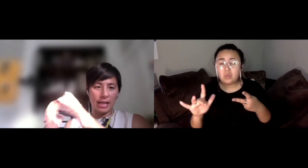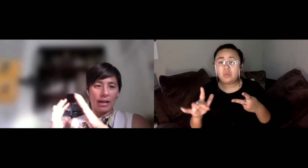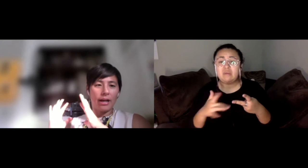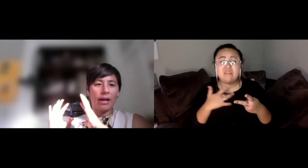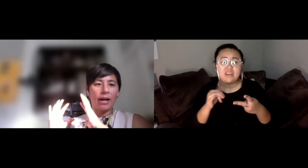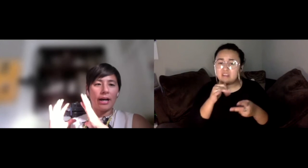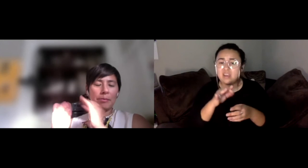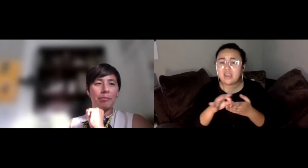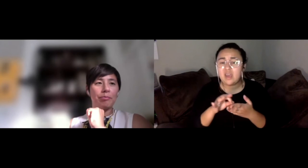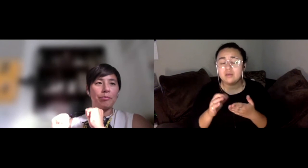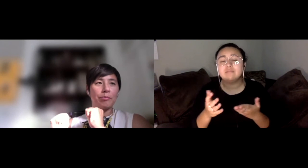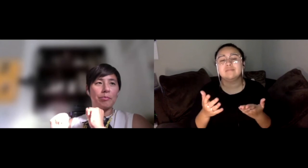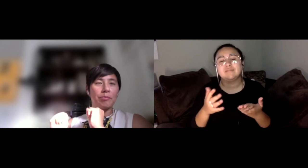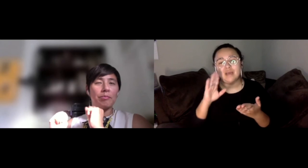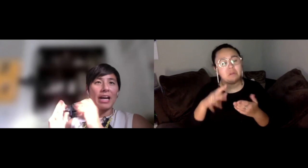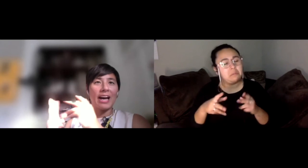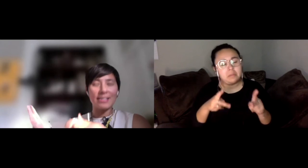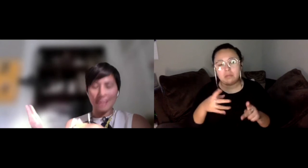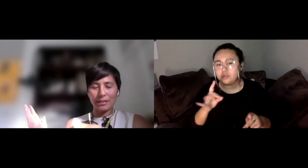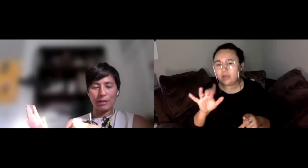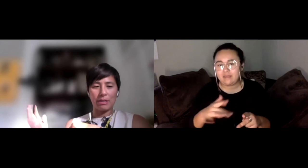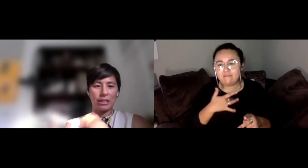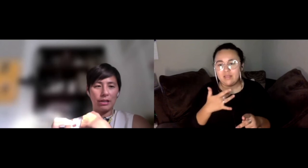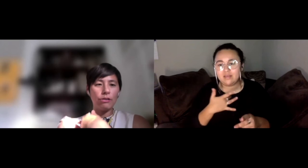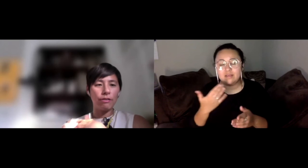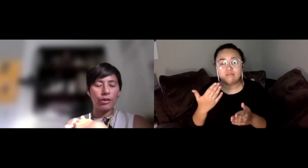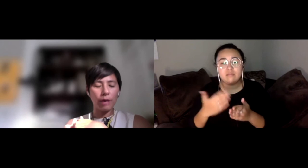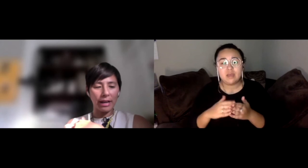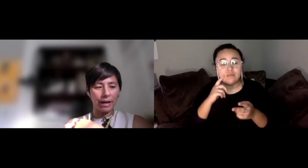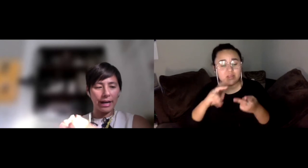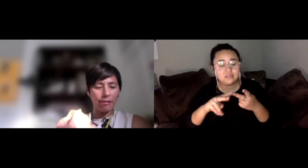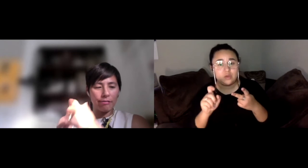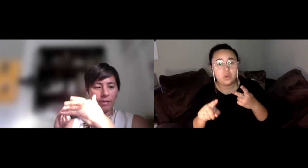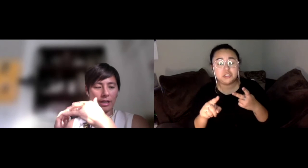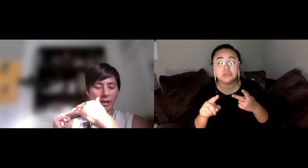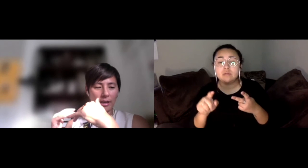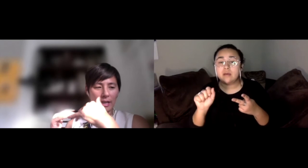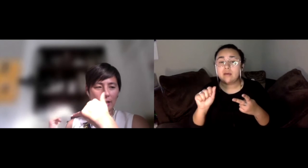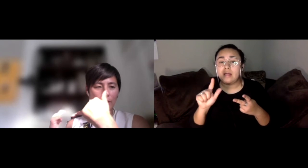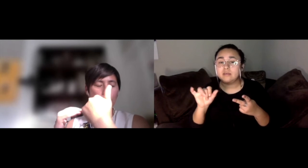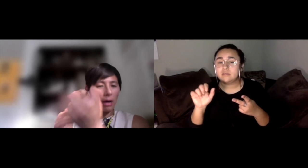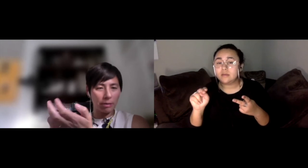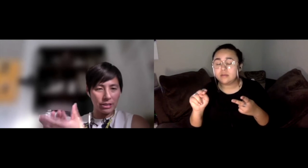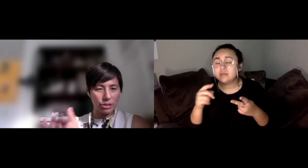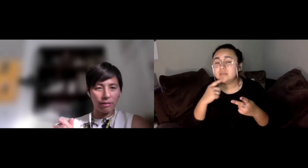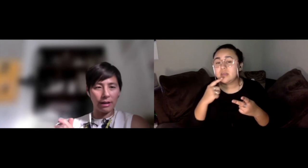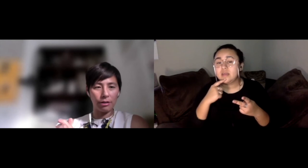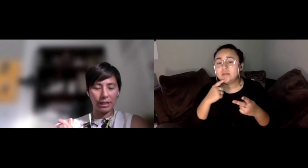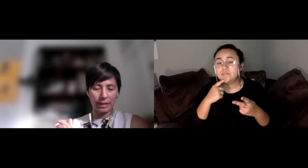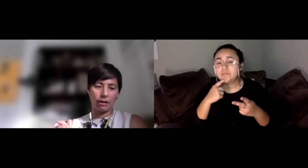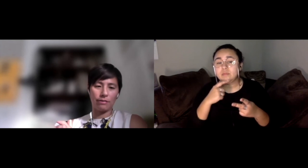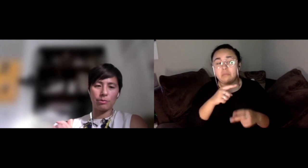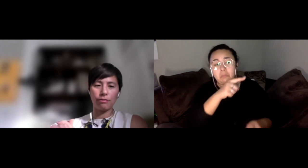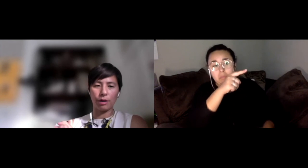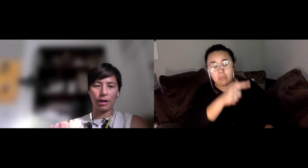say, as Allison mentioned, you either have Republicans who have held